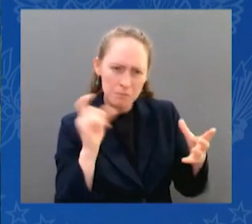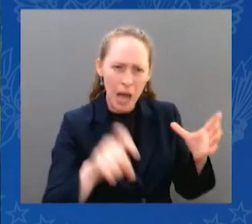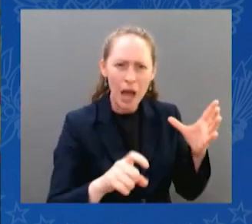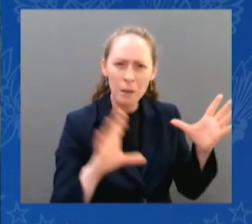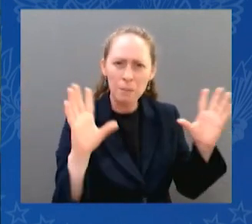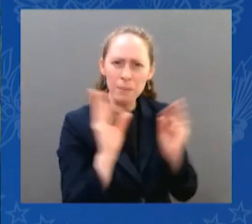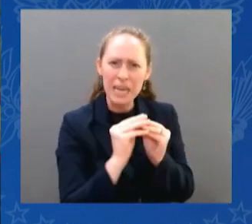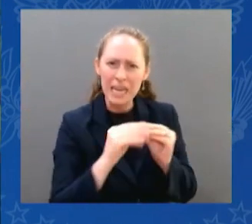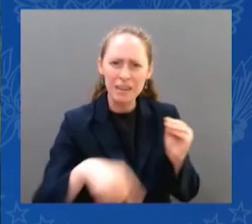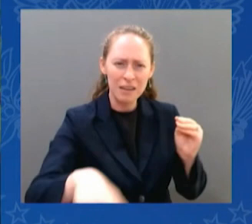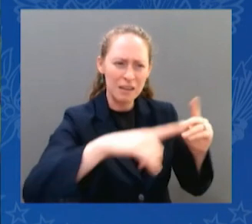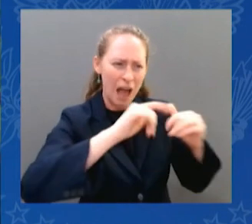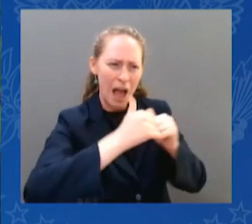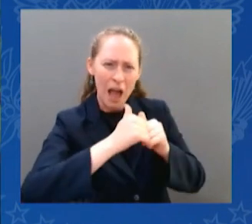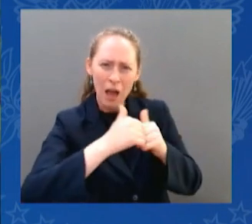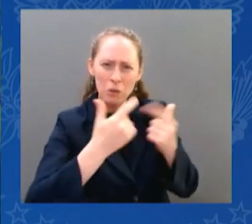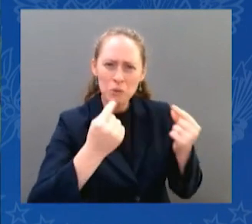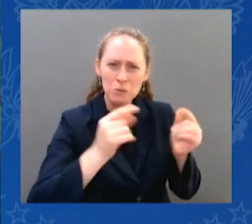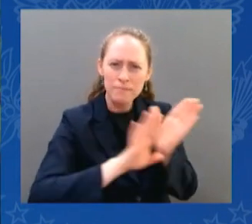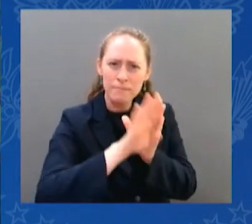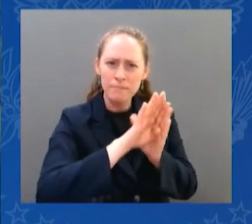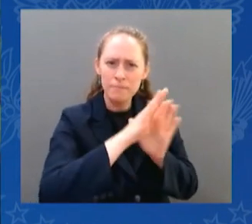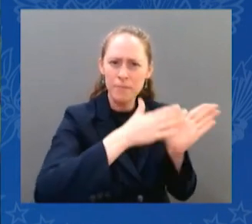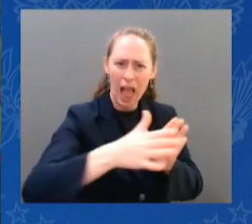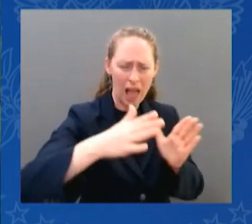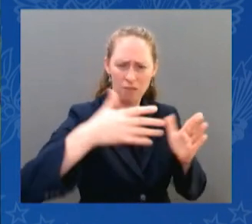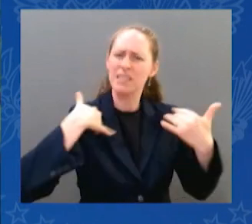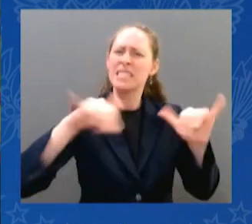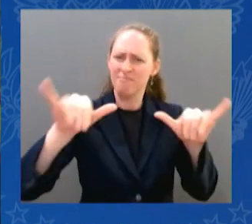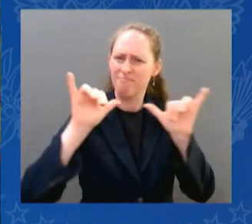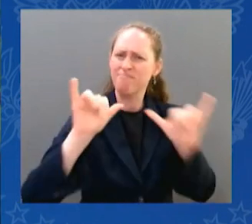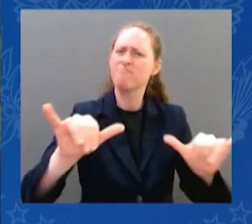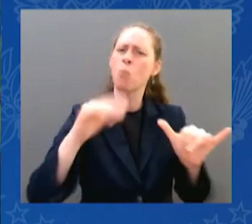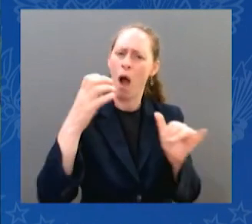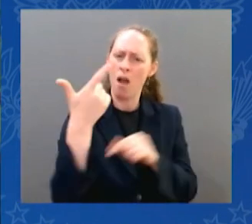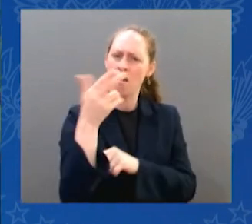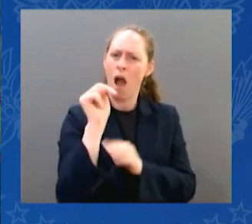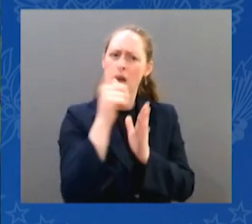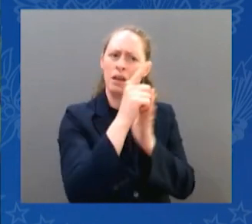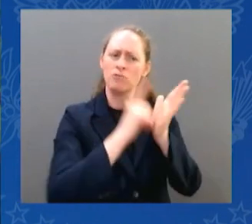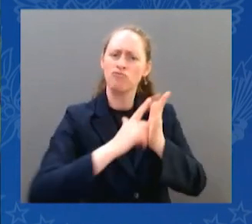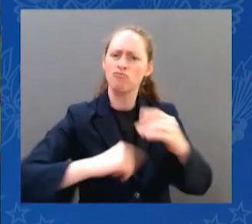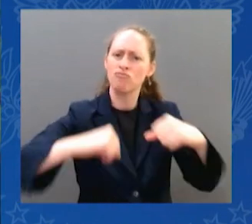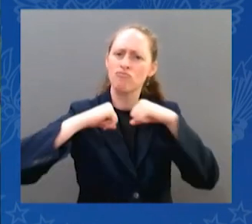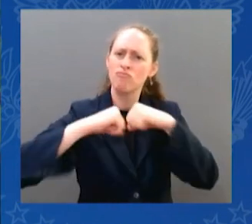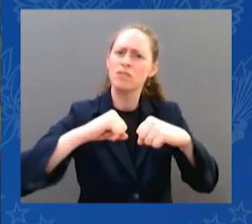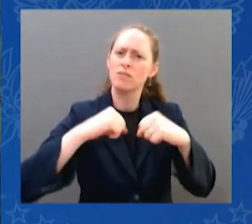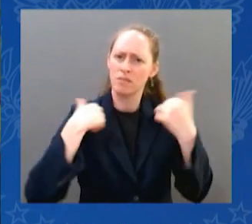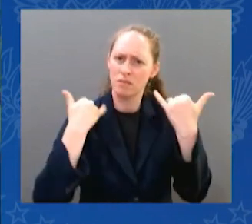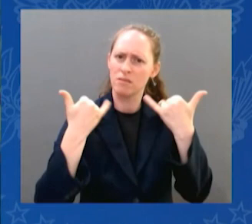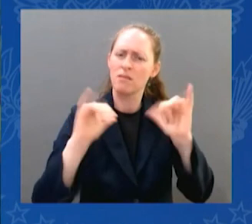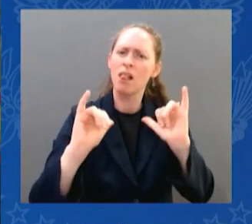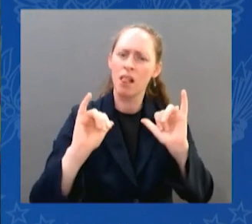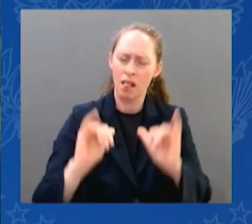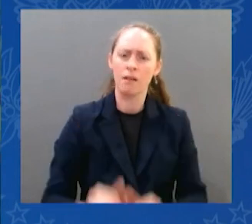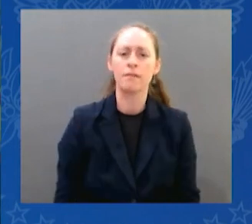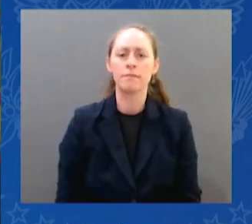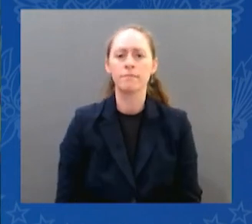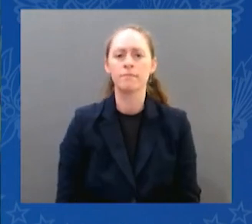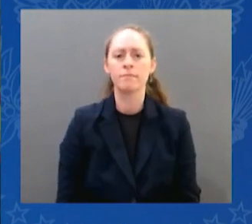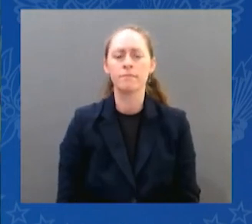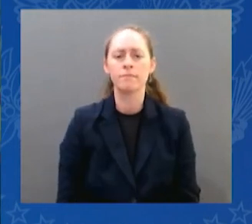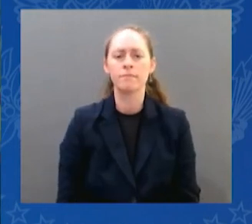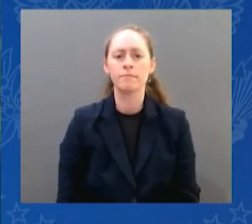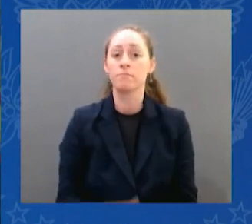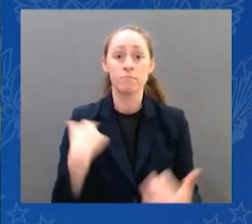legislation, I changed my proclamation to say we'll also include, to give further protections for women in the state, what we